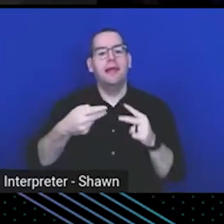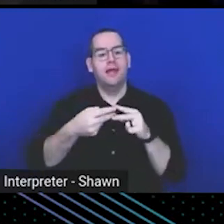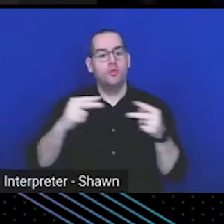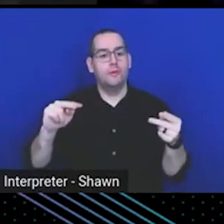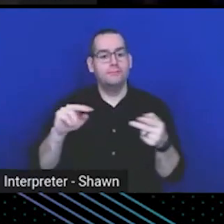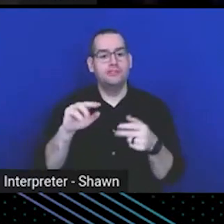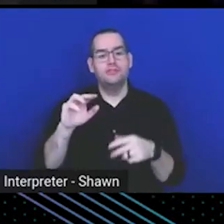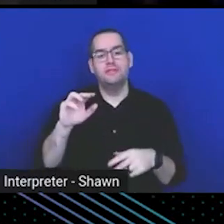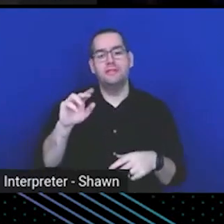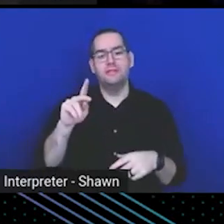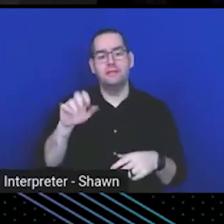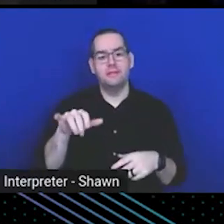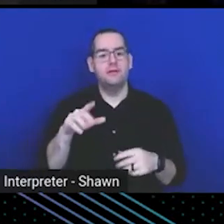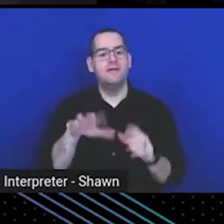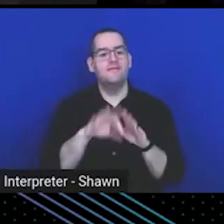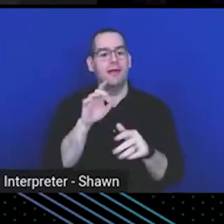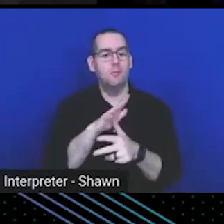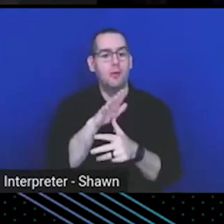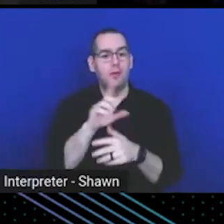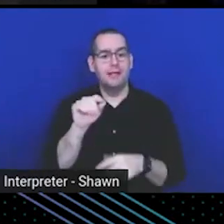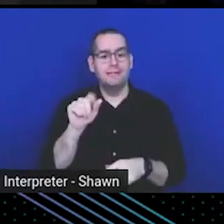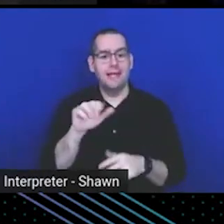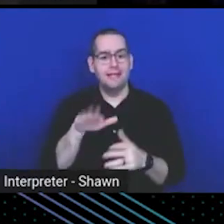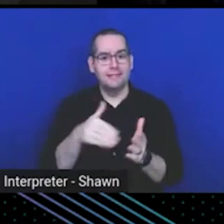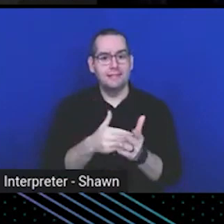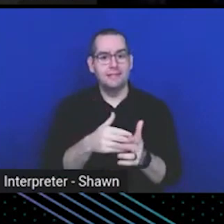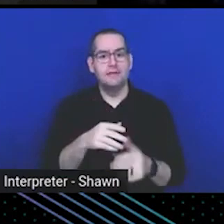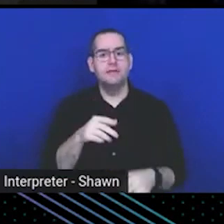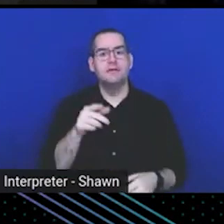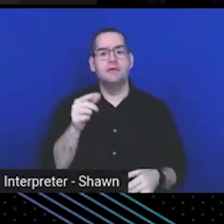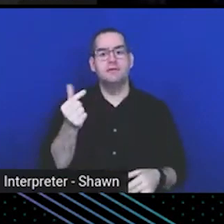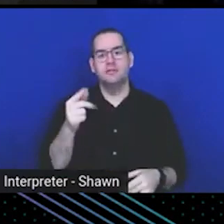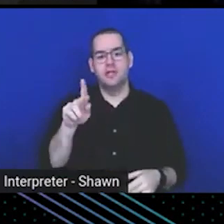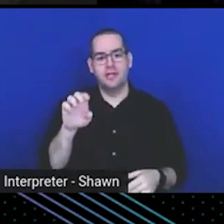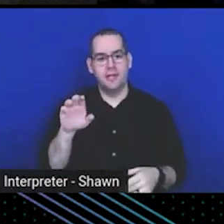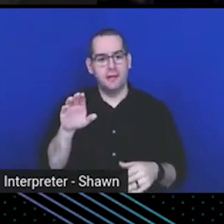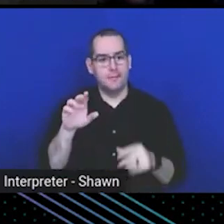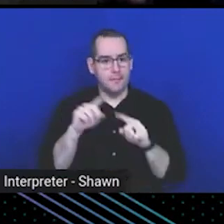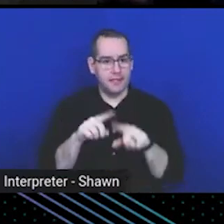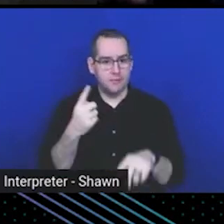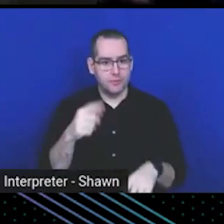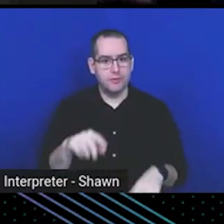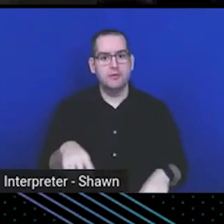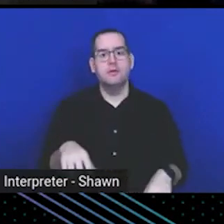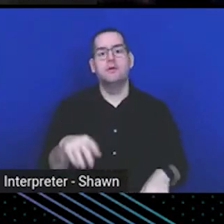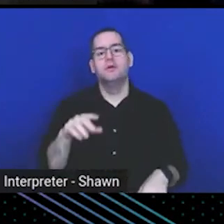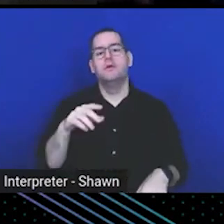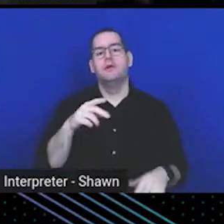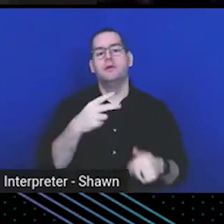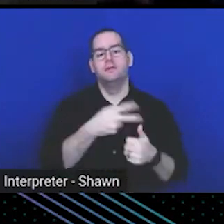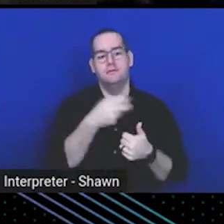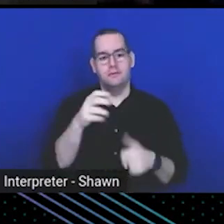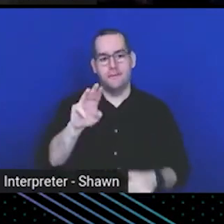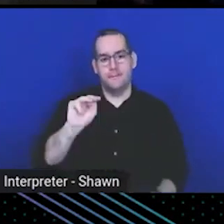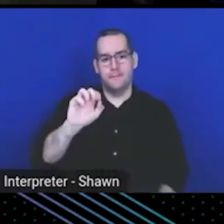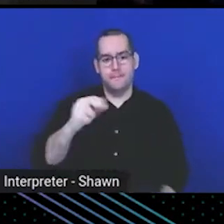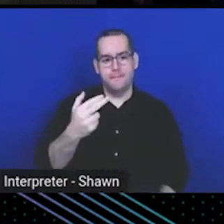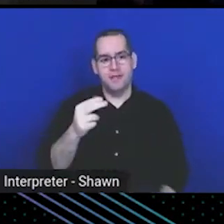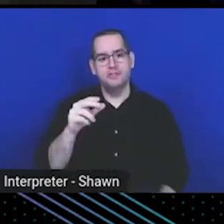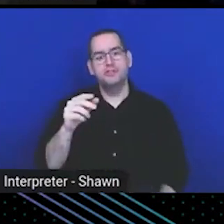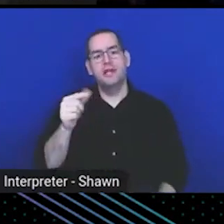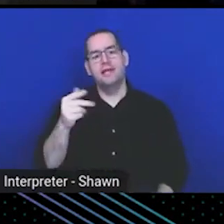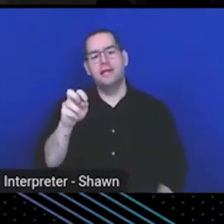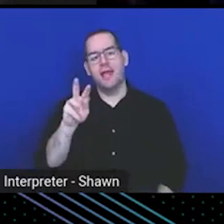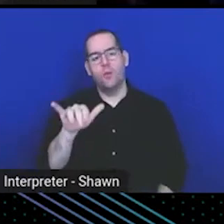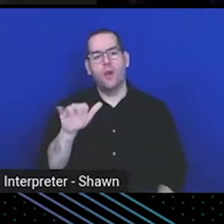the primary data center is, which is the GKE based one, you grab your the mesh gateway address off of Kubernetes. And I'll show you this